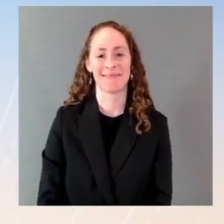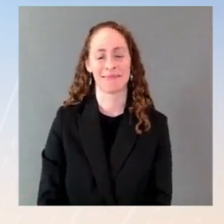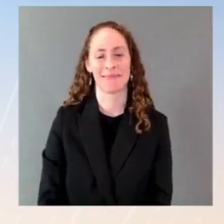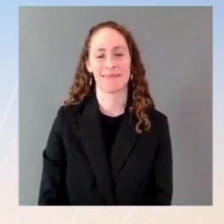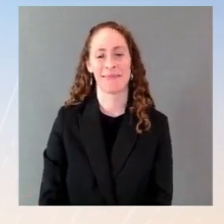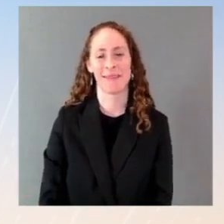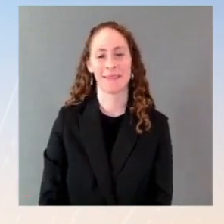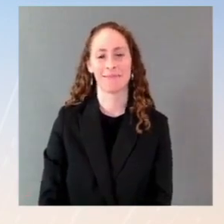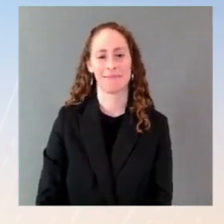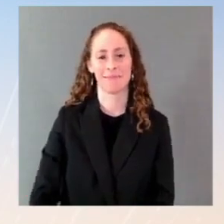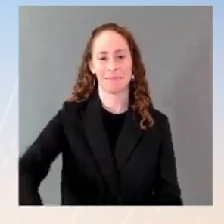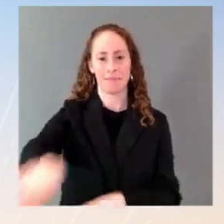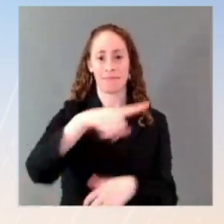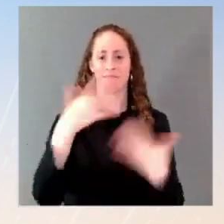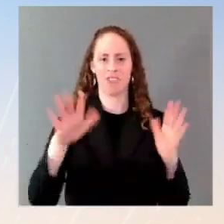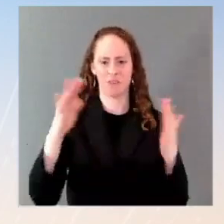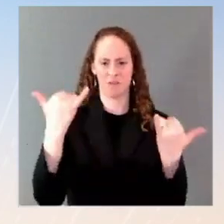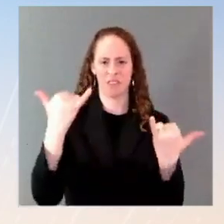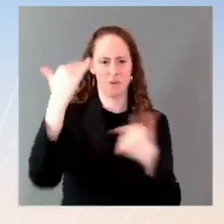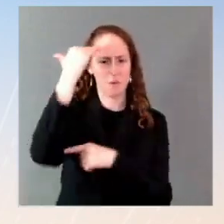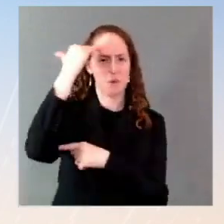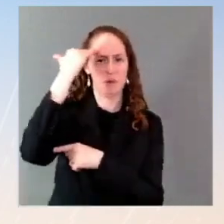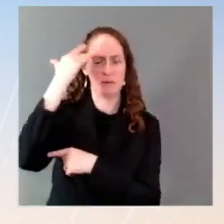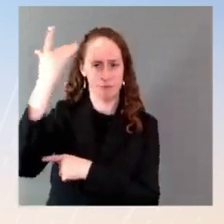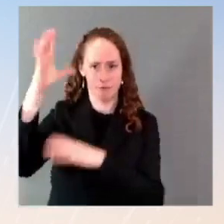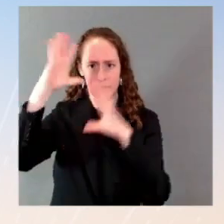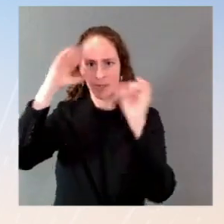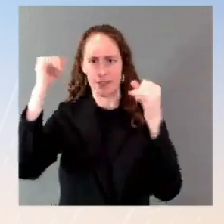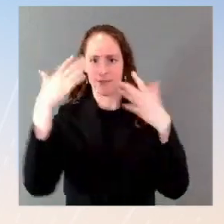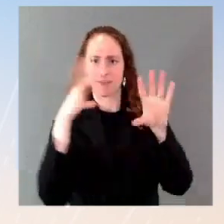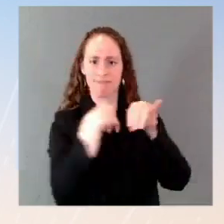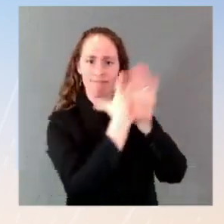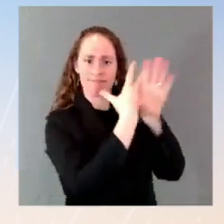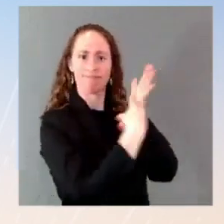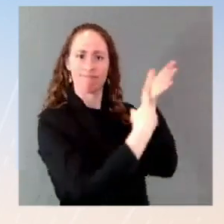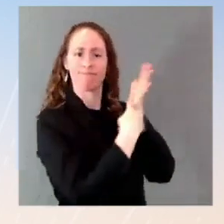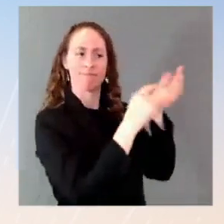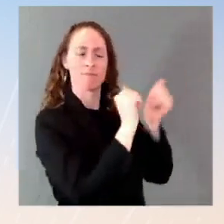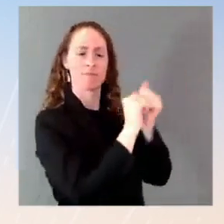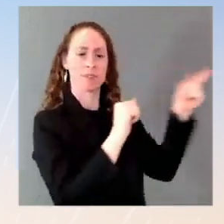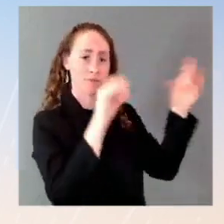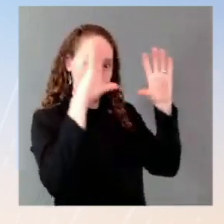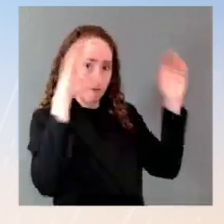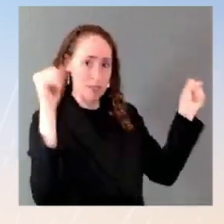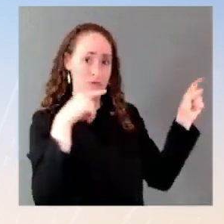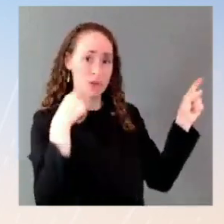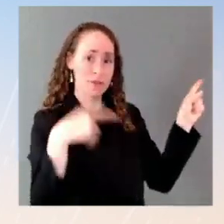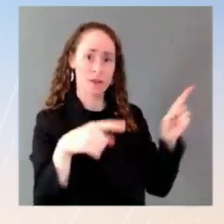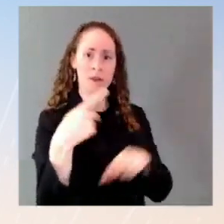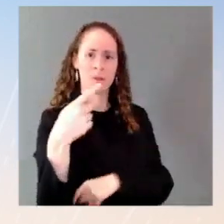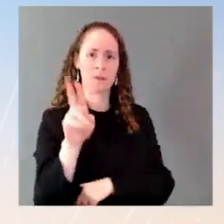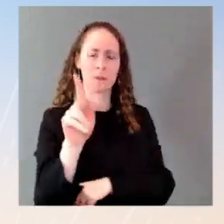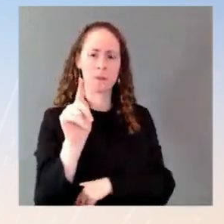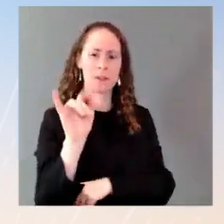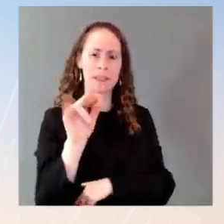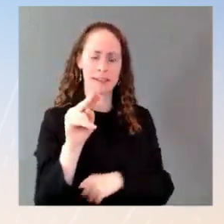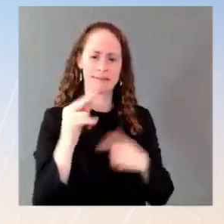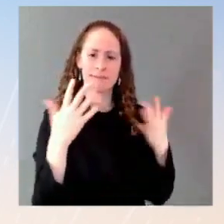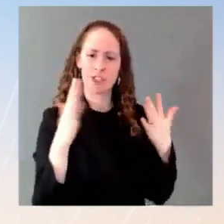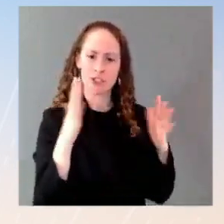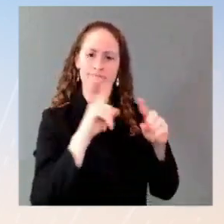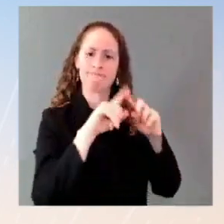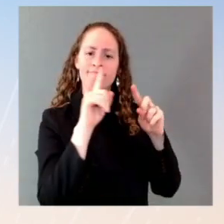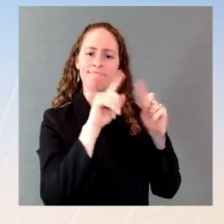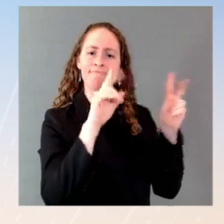The call covered a range of issues, but the main topic was Ukraine. President Biden was direct and straightforward with President Putin,